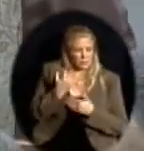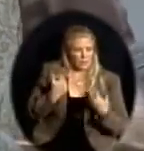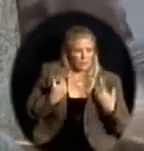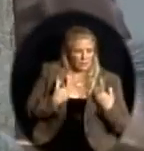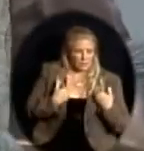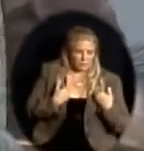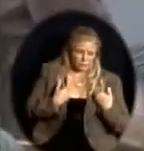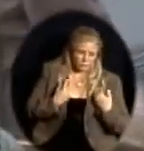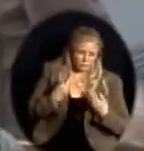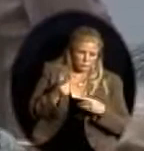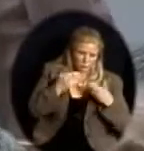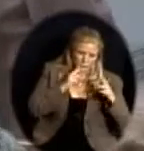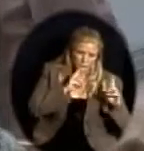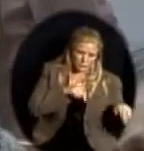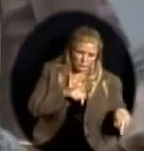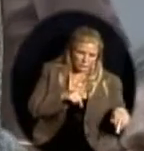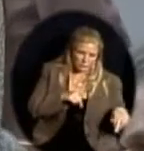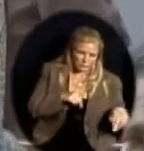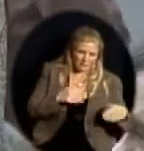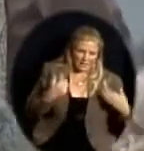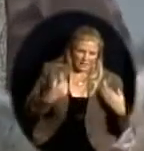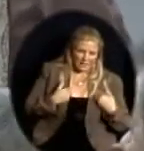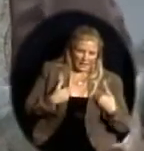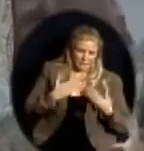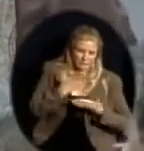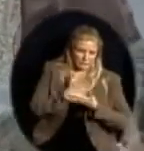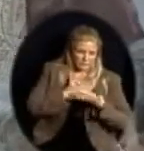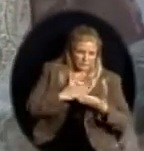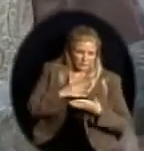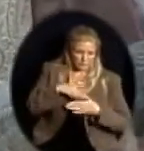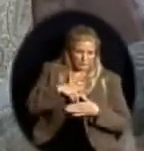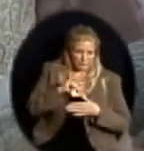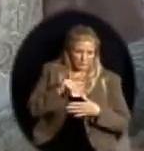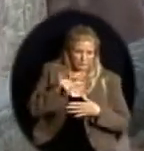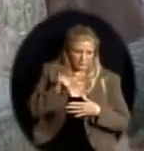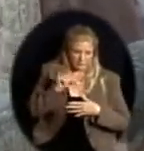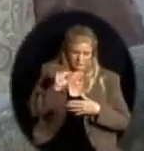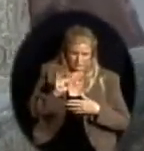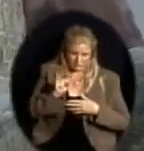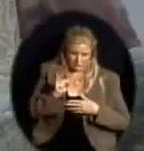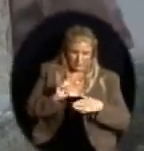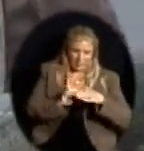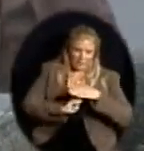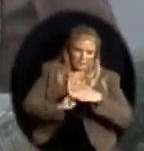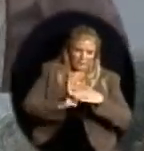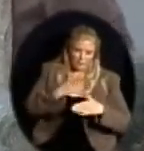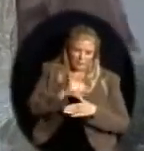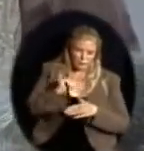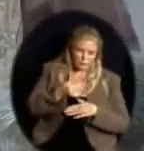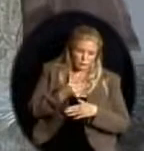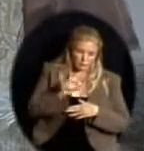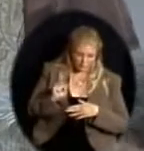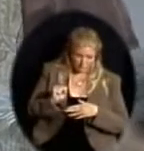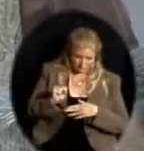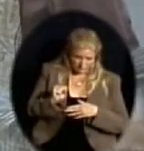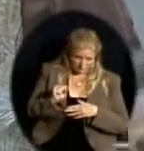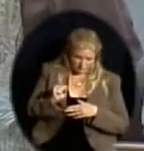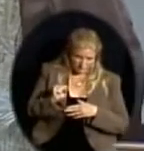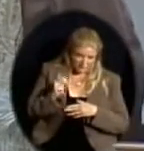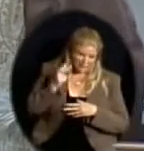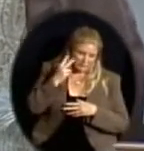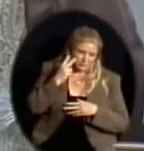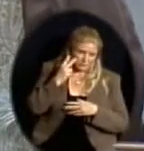all the things that are going on, it's hard to remember. We have some pilots, elementary and junior high schools that feed each other that are looking at a potential